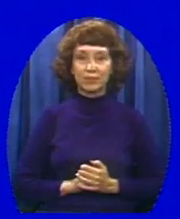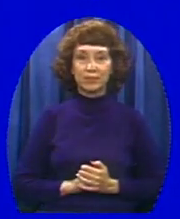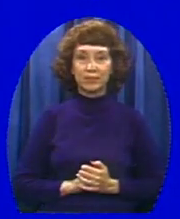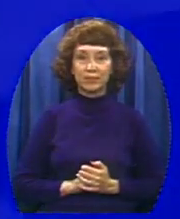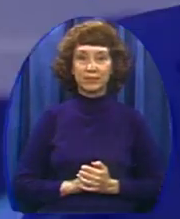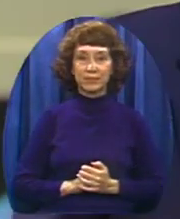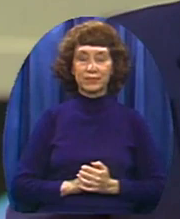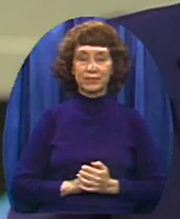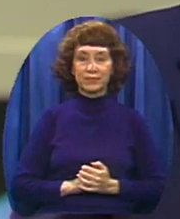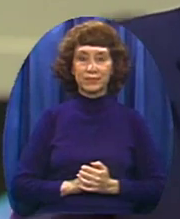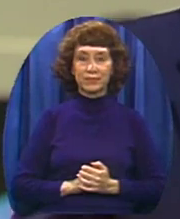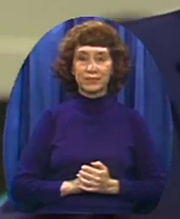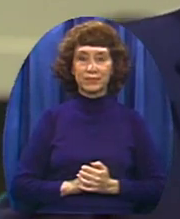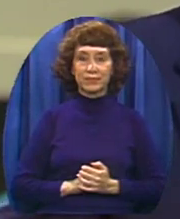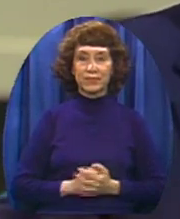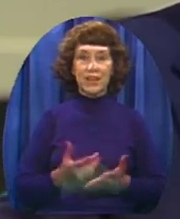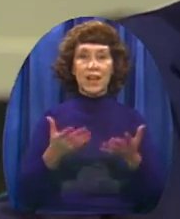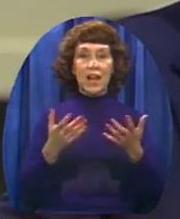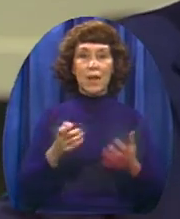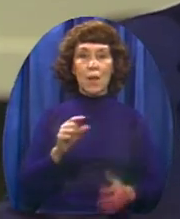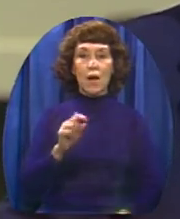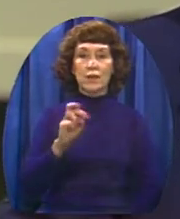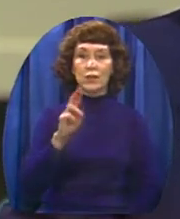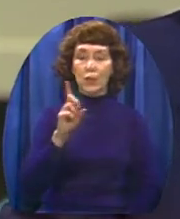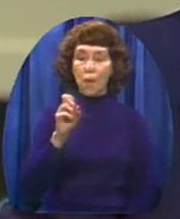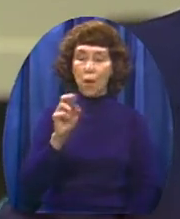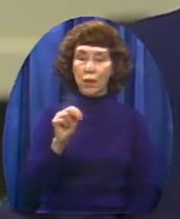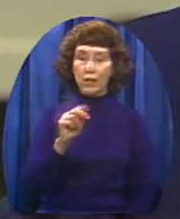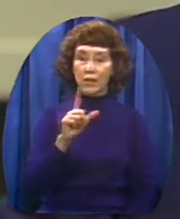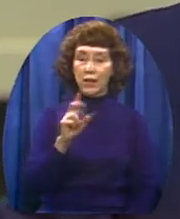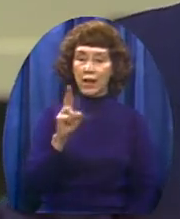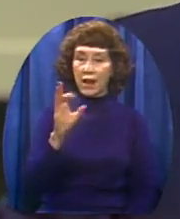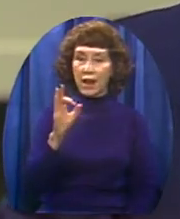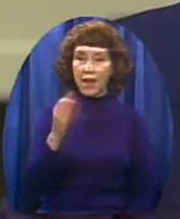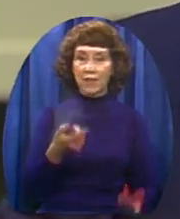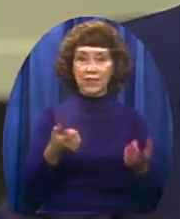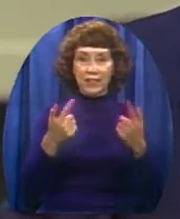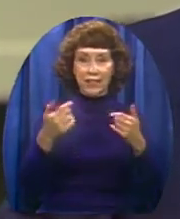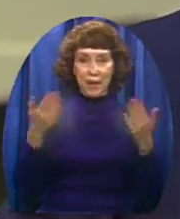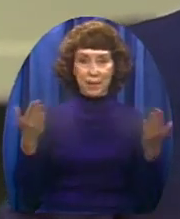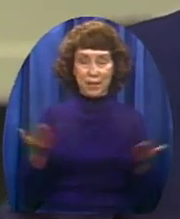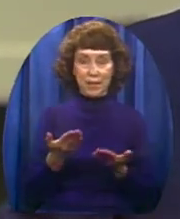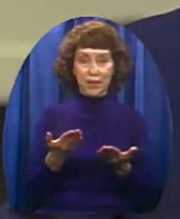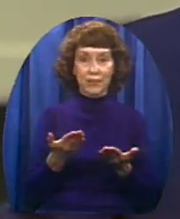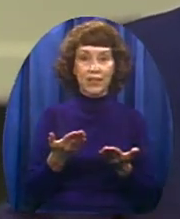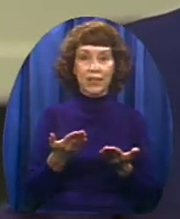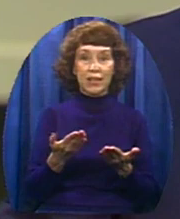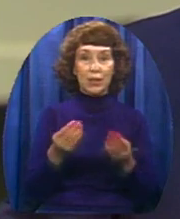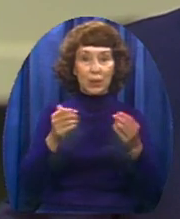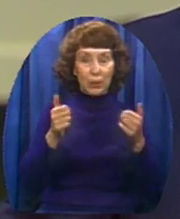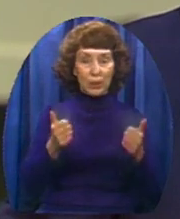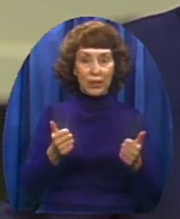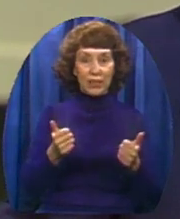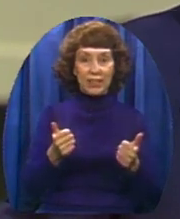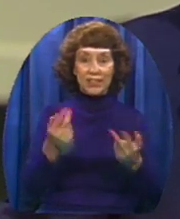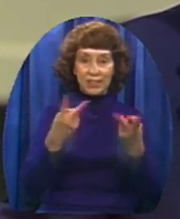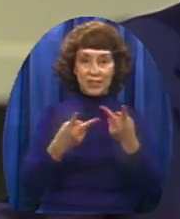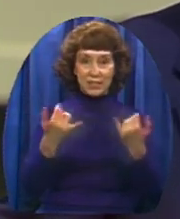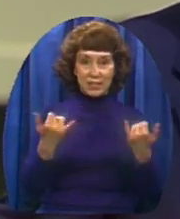quickly, please. Gordon Luff, who started our youth ministry as it's now operated here at Thomas Road Church